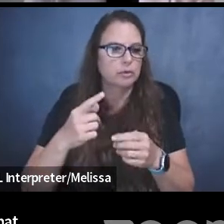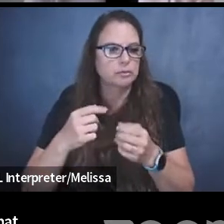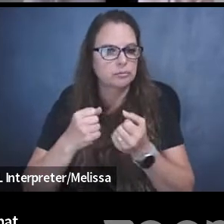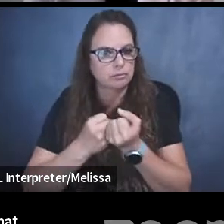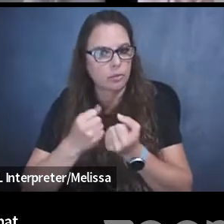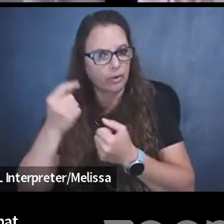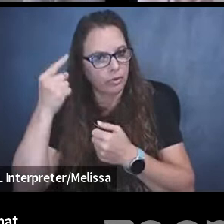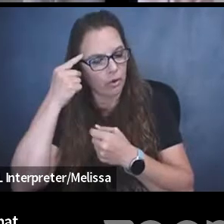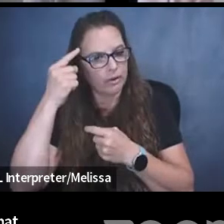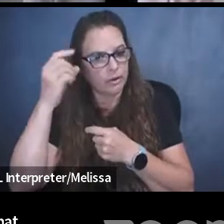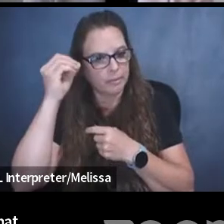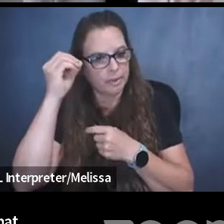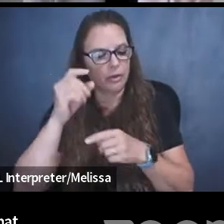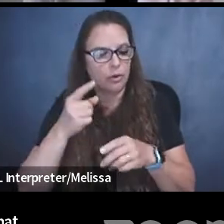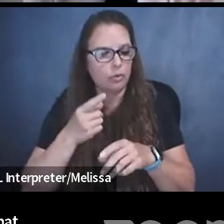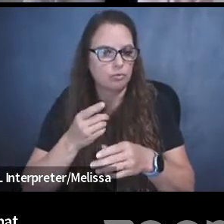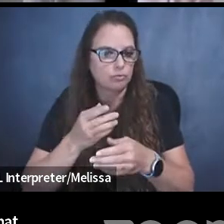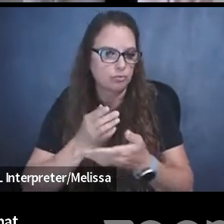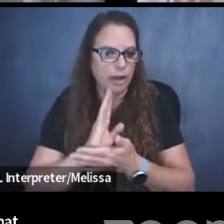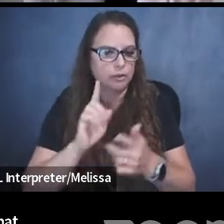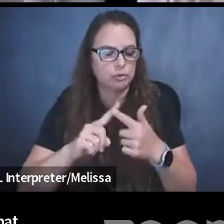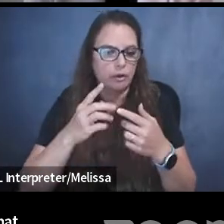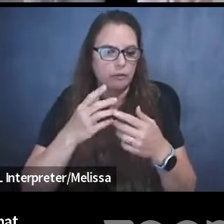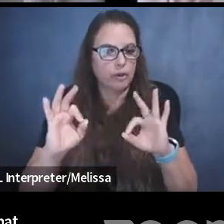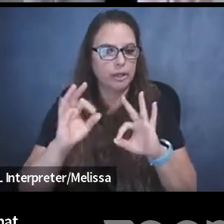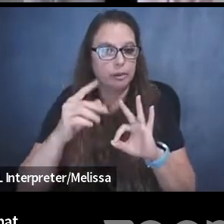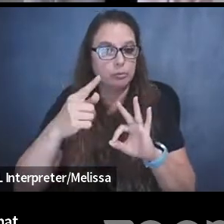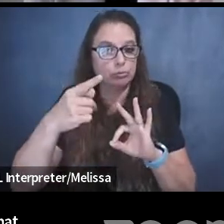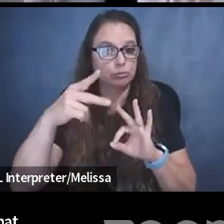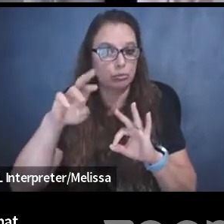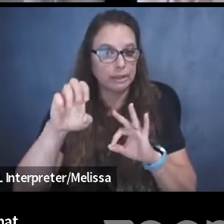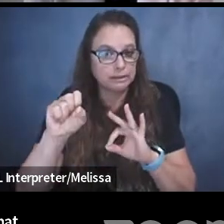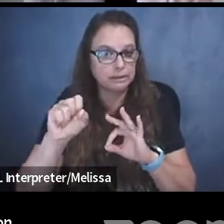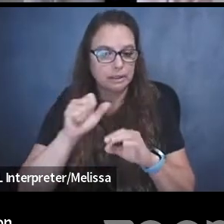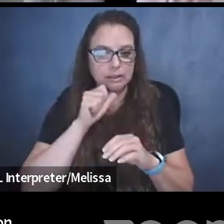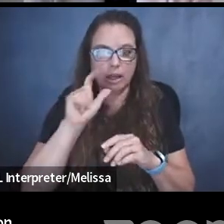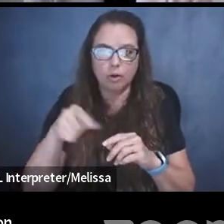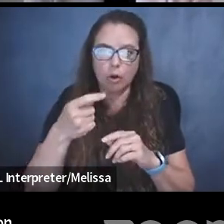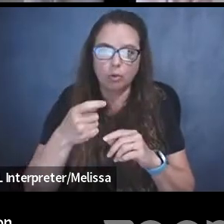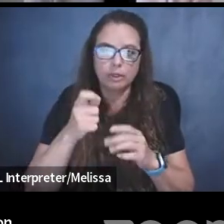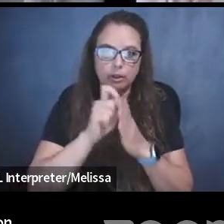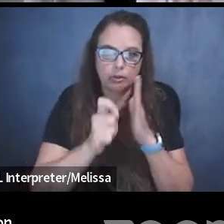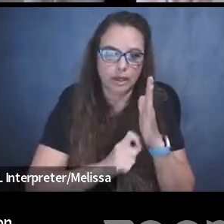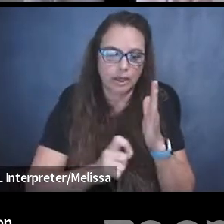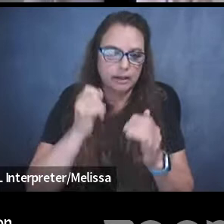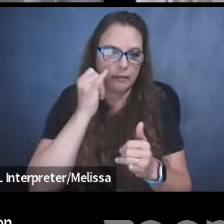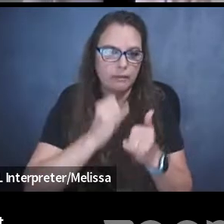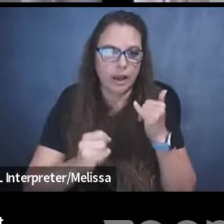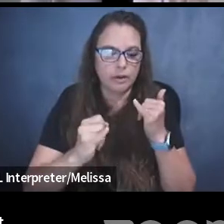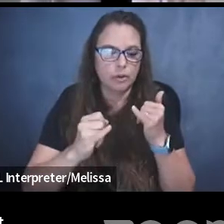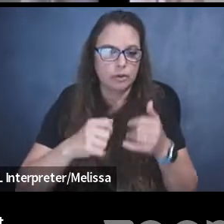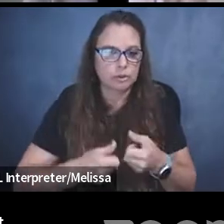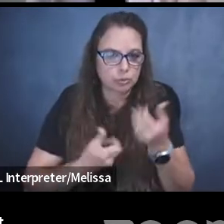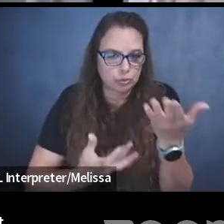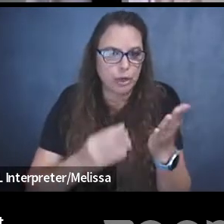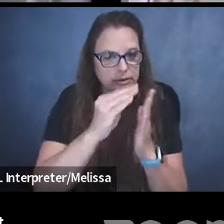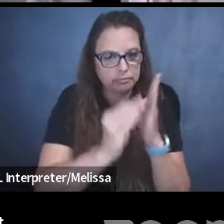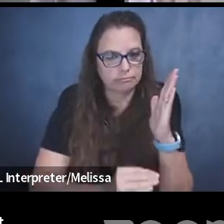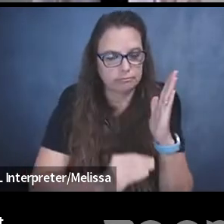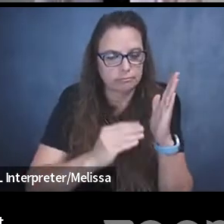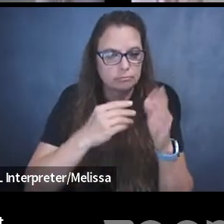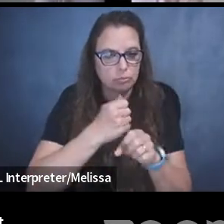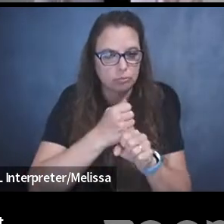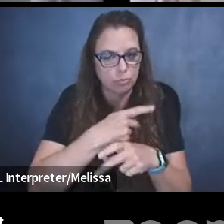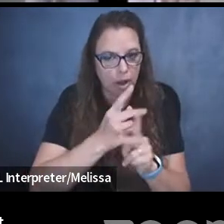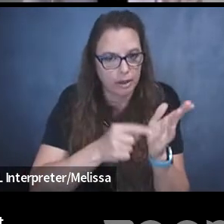press, where we can not only, you know, create the final expressive product, but create it and